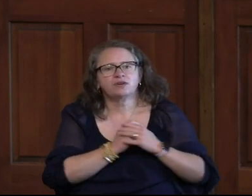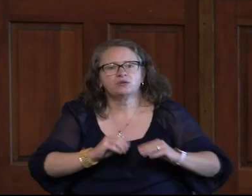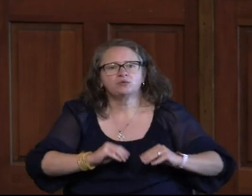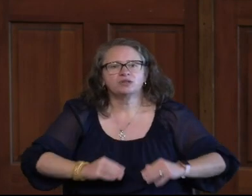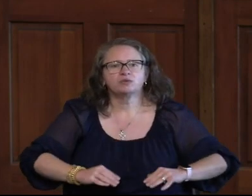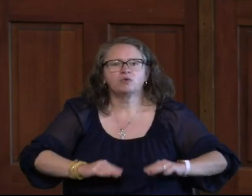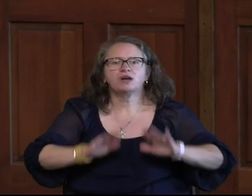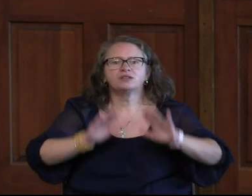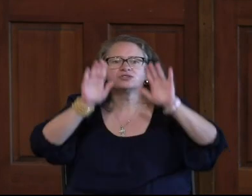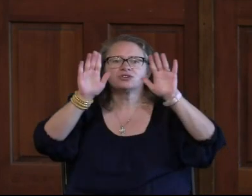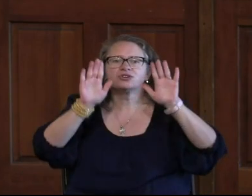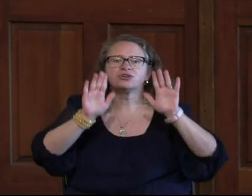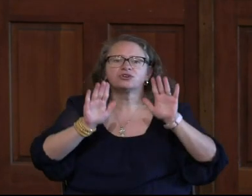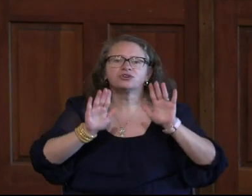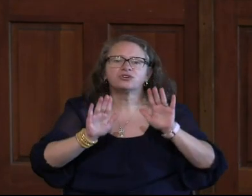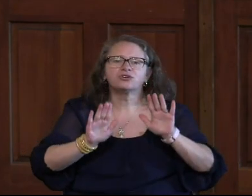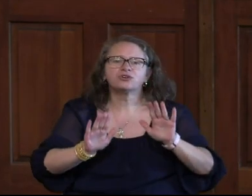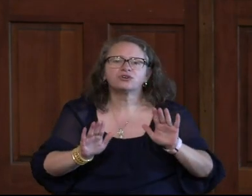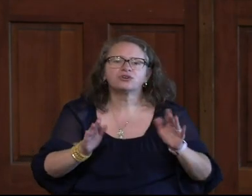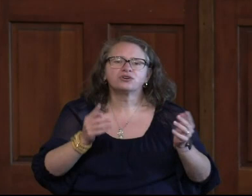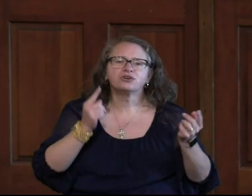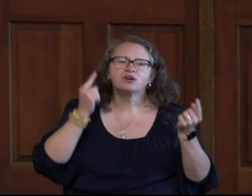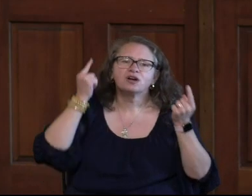Filled with wonder,